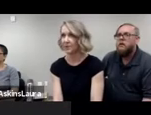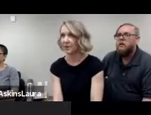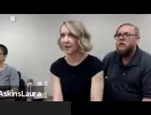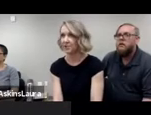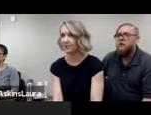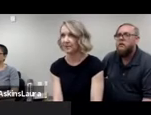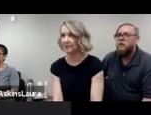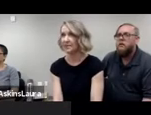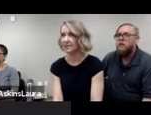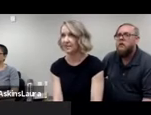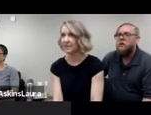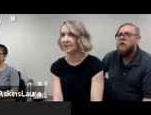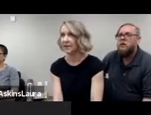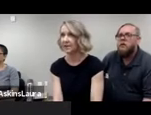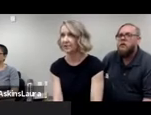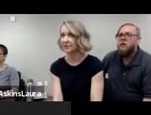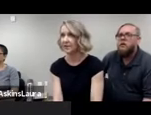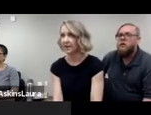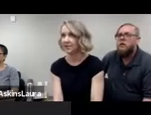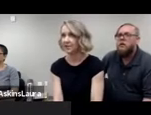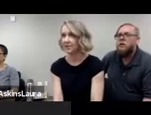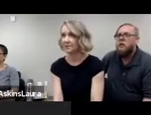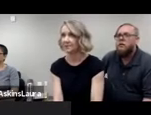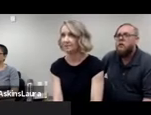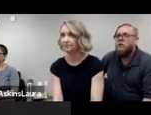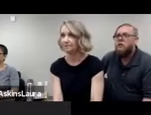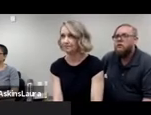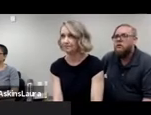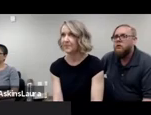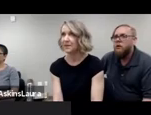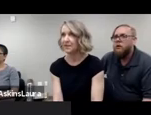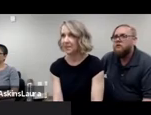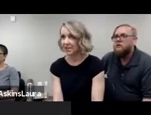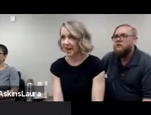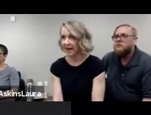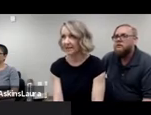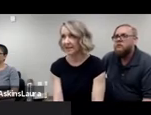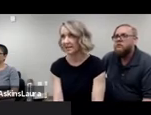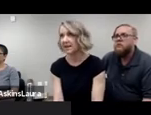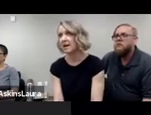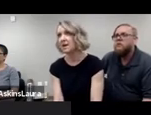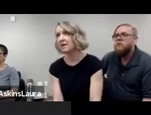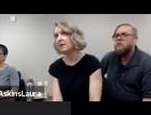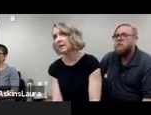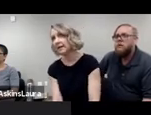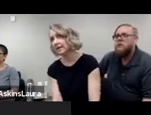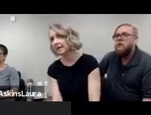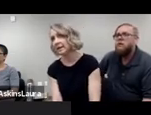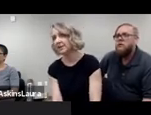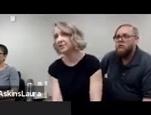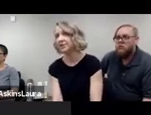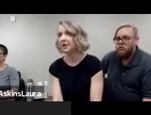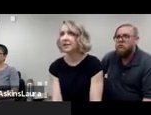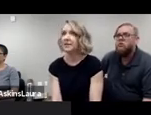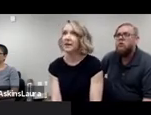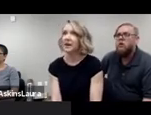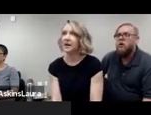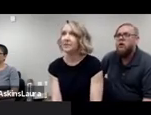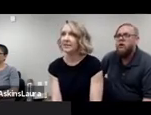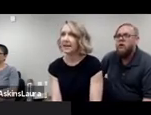levels and communication preferences and language for communication, such as ASL, English,